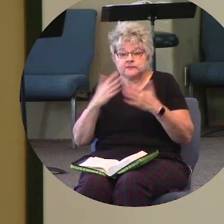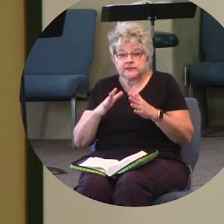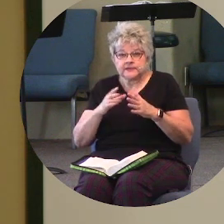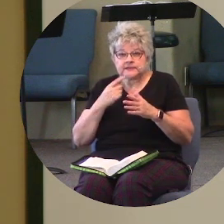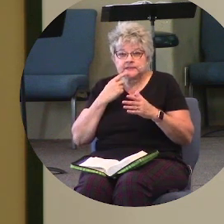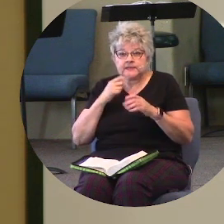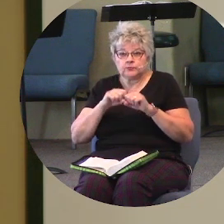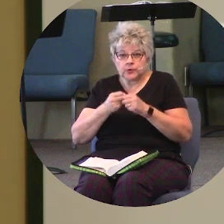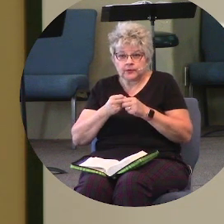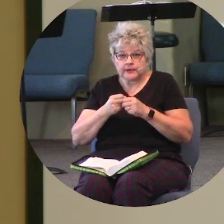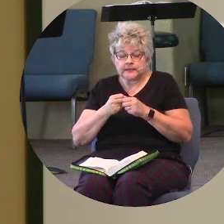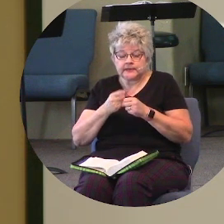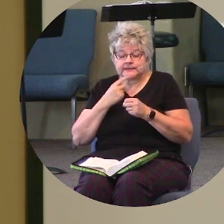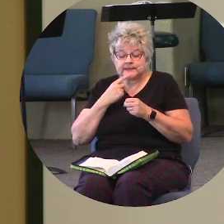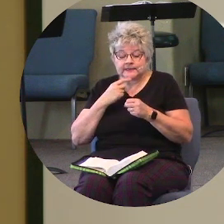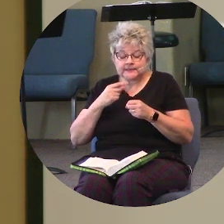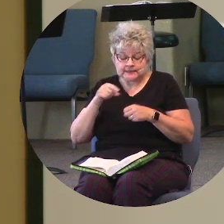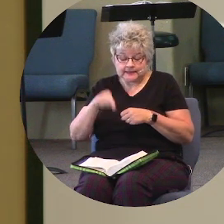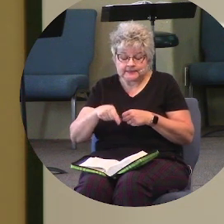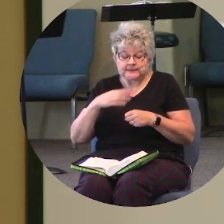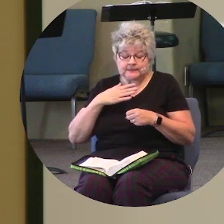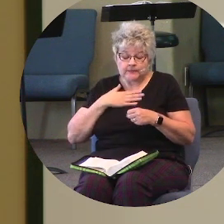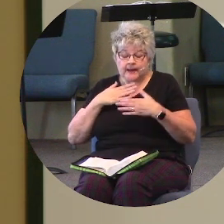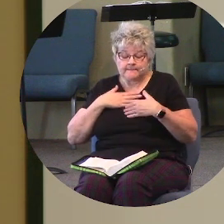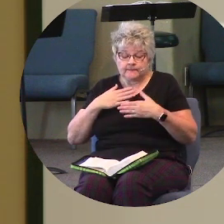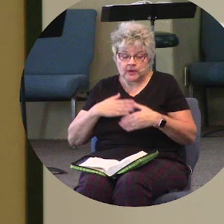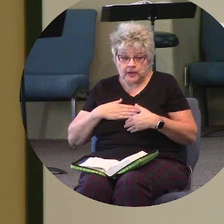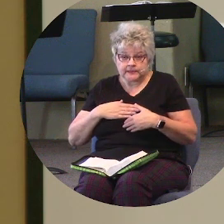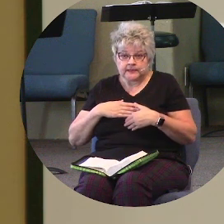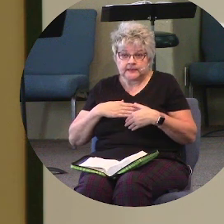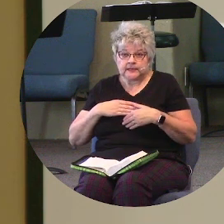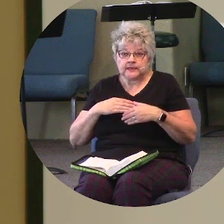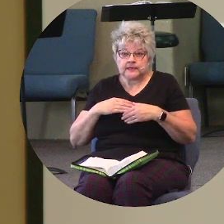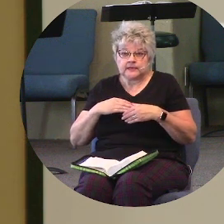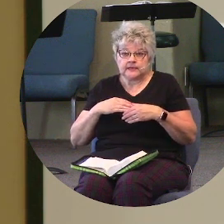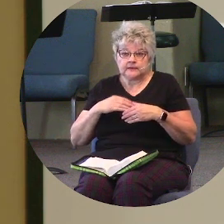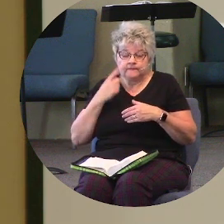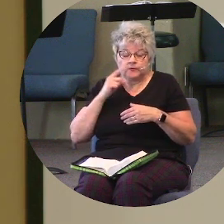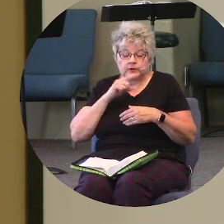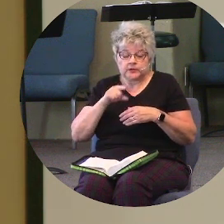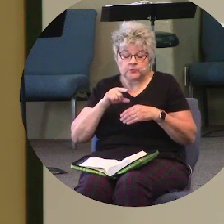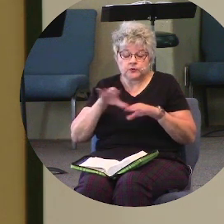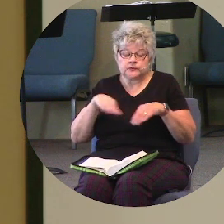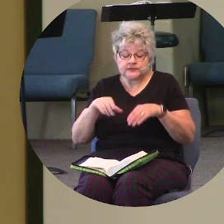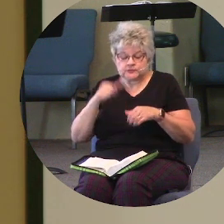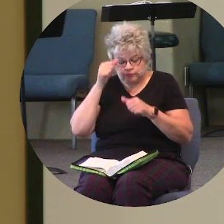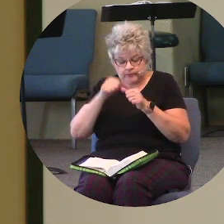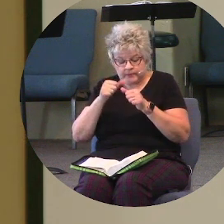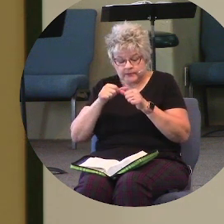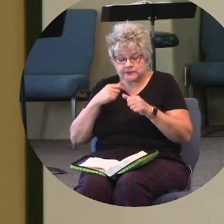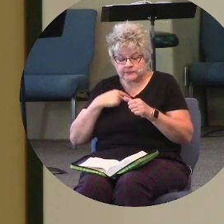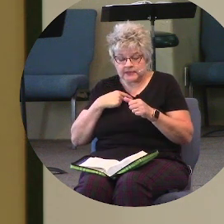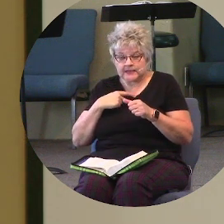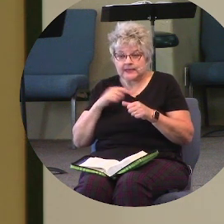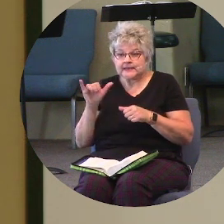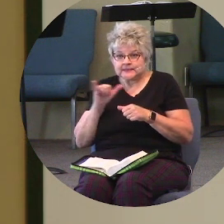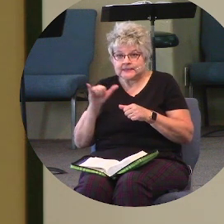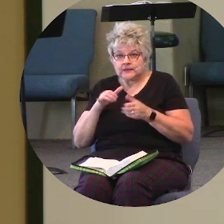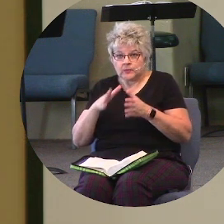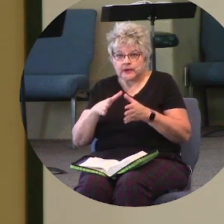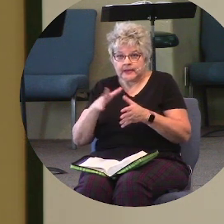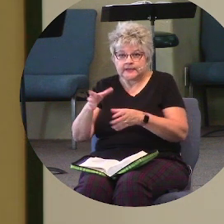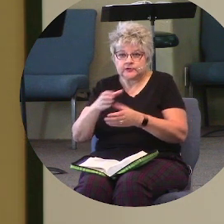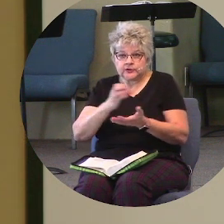which is for you. Do this in remembrance of me. In the same way, he took the cup,